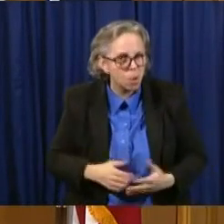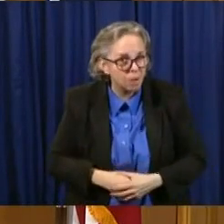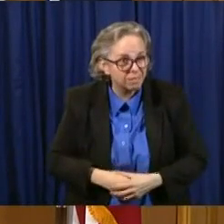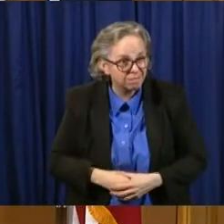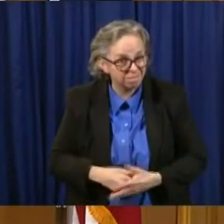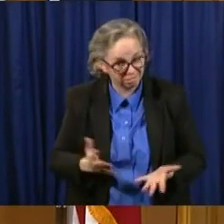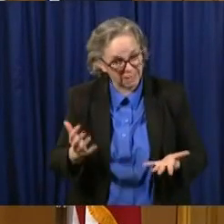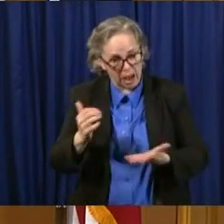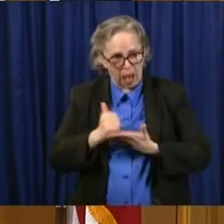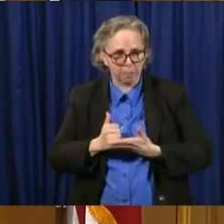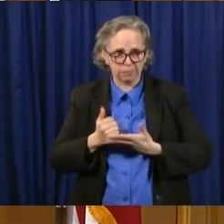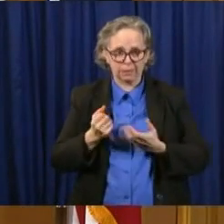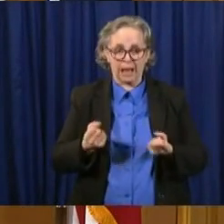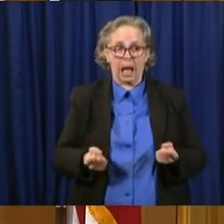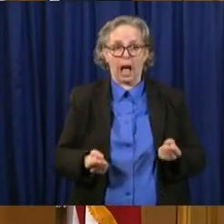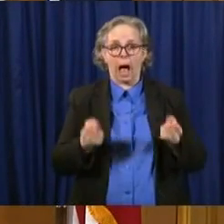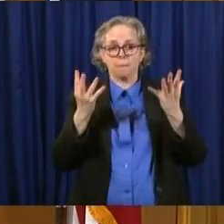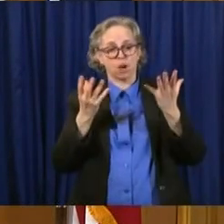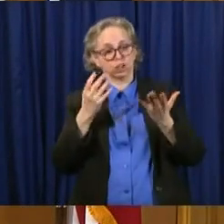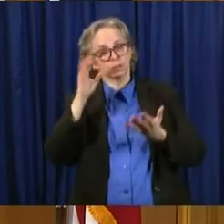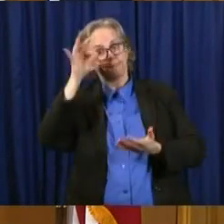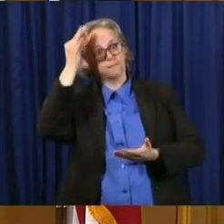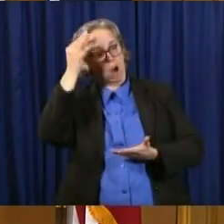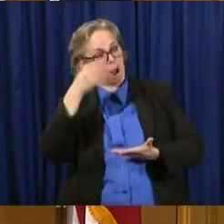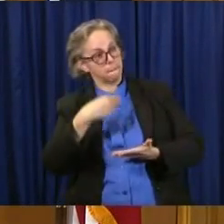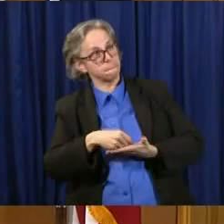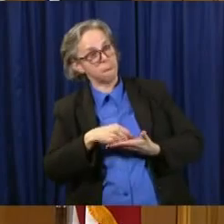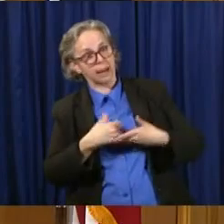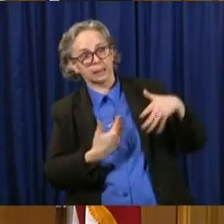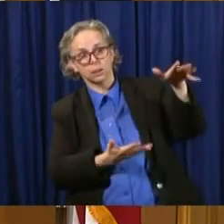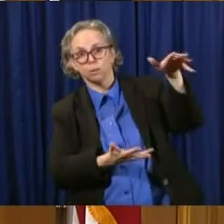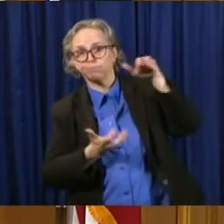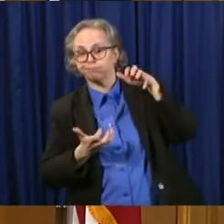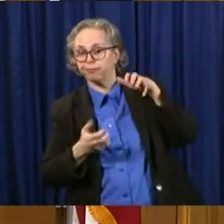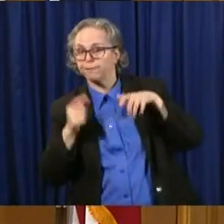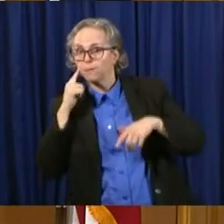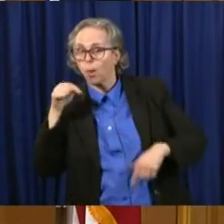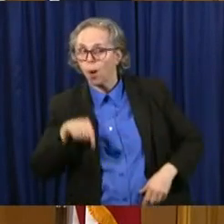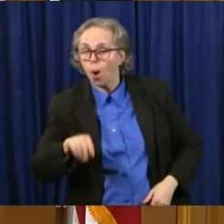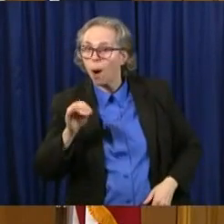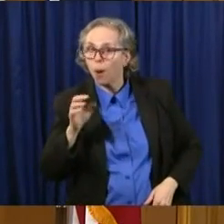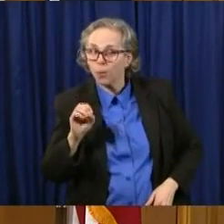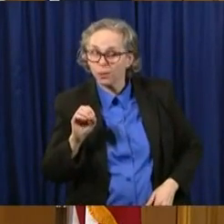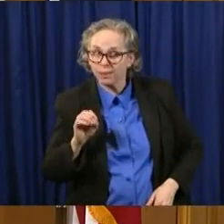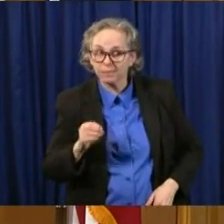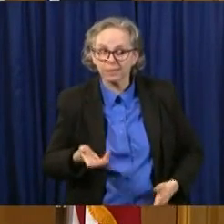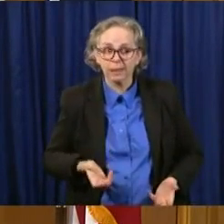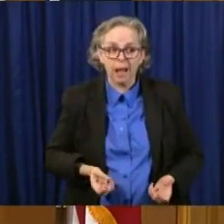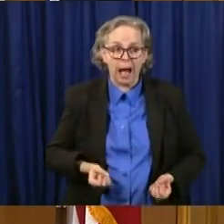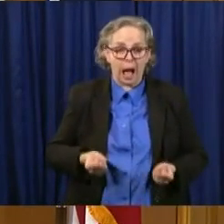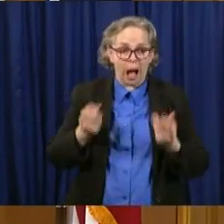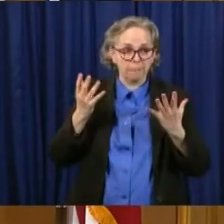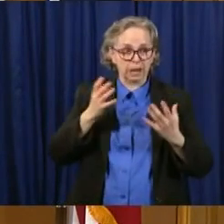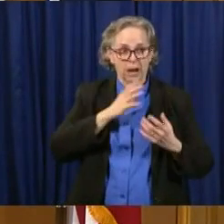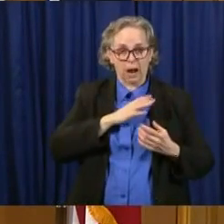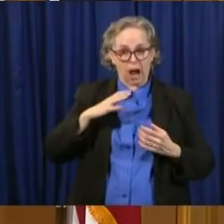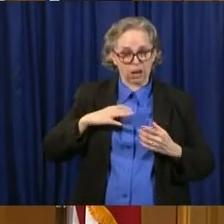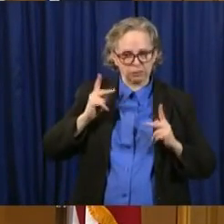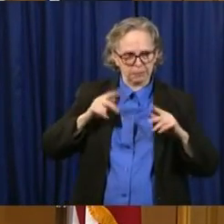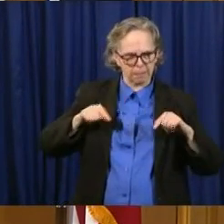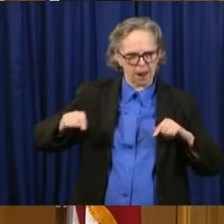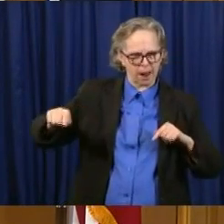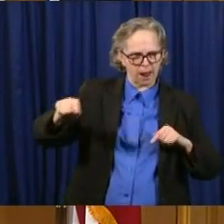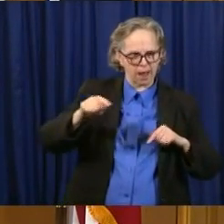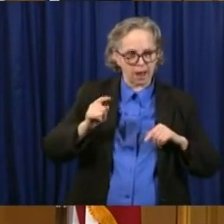to Ohio, uh, our congressional delegation, the number of members of the House of Representatives, that is determined by the census and many, many